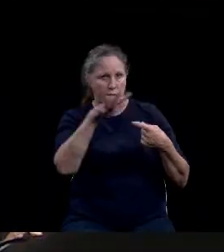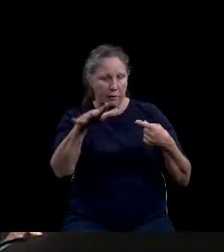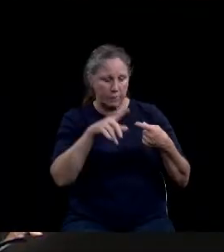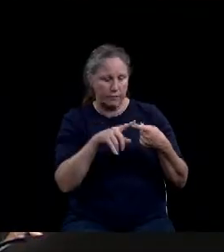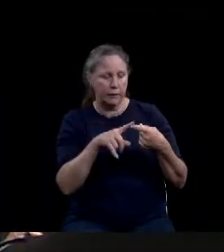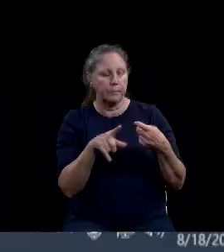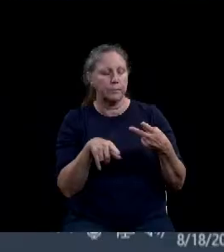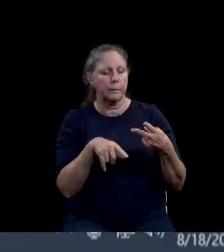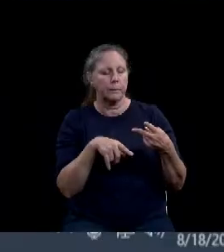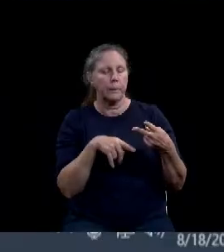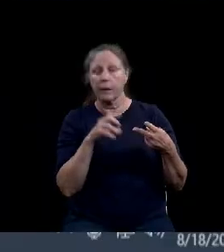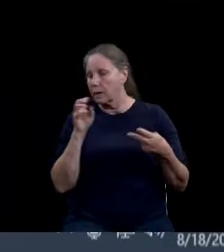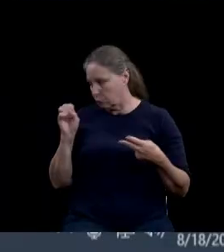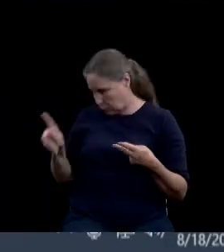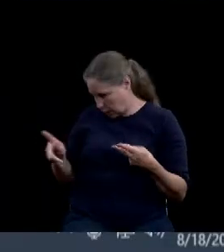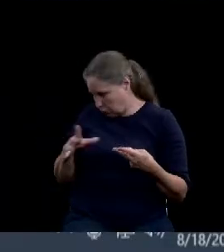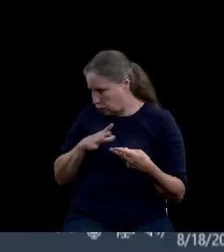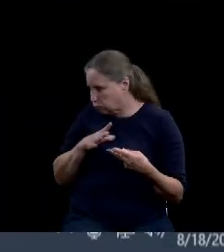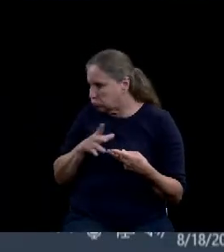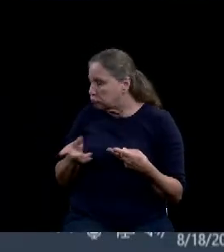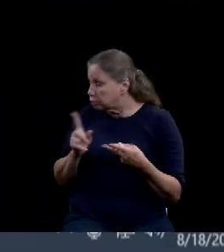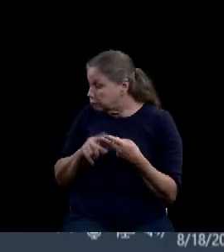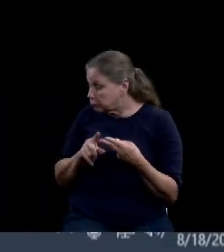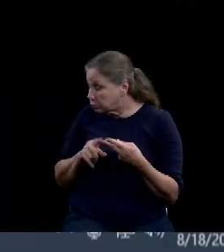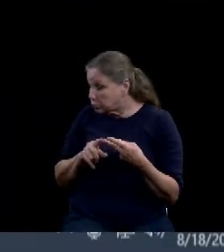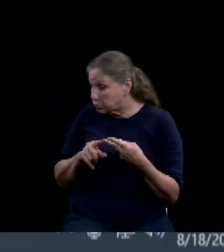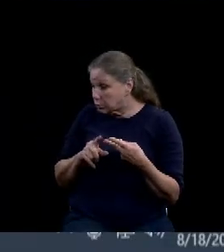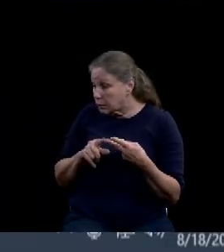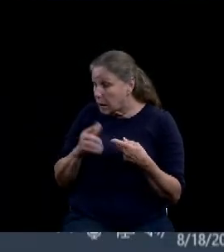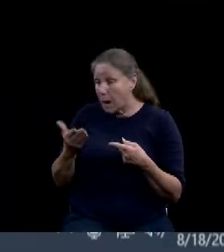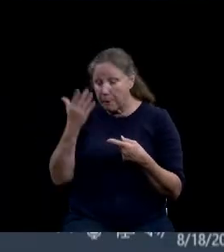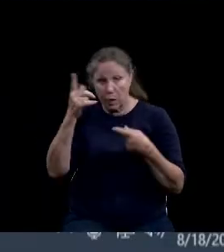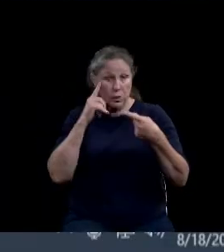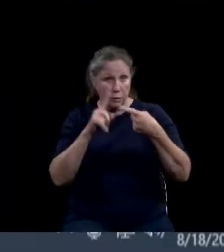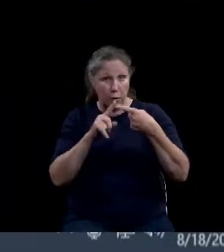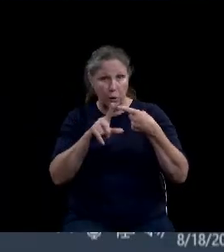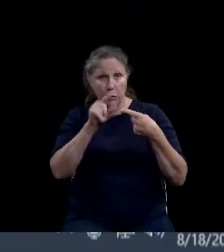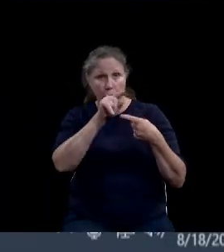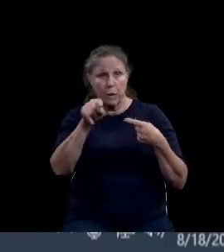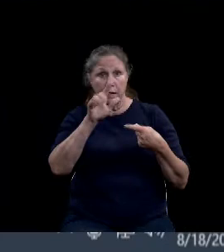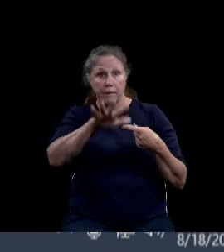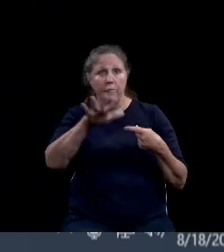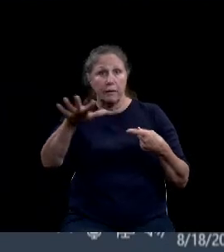All right. Is there a motion on 2020-555? Move for approval.